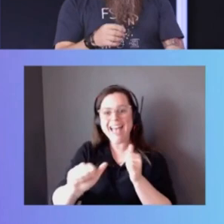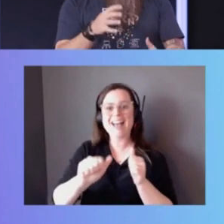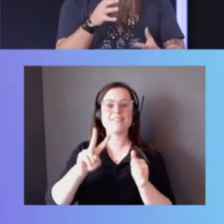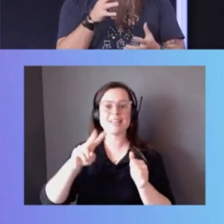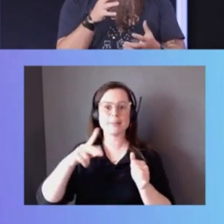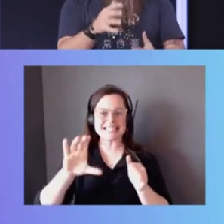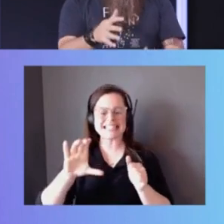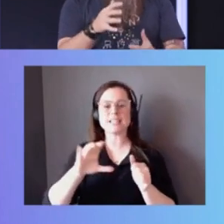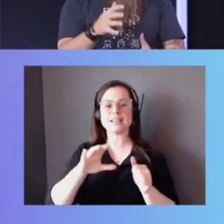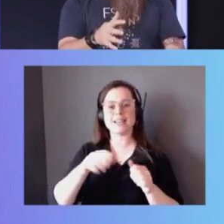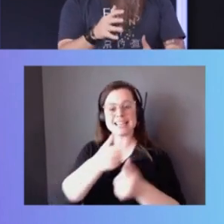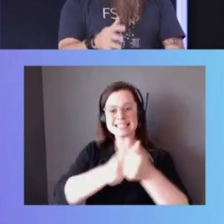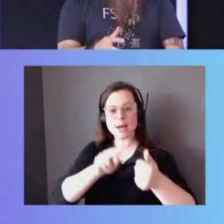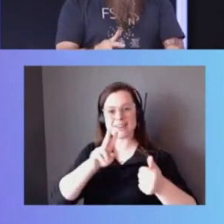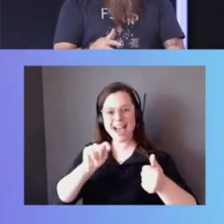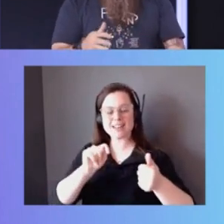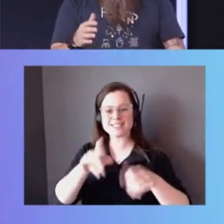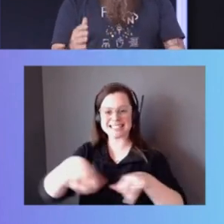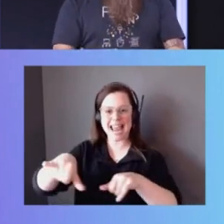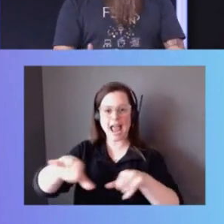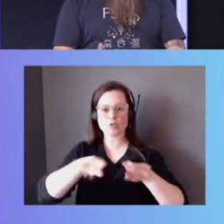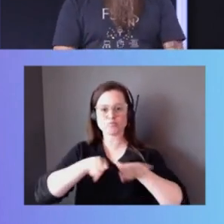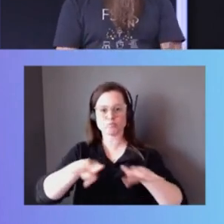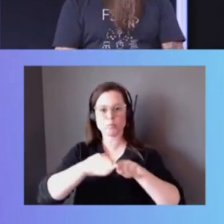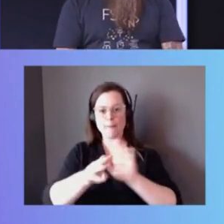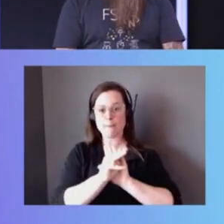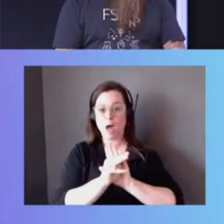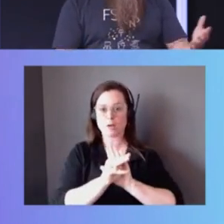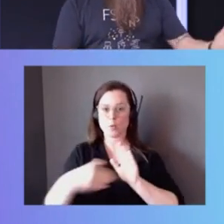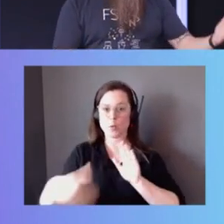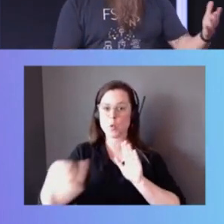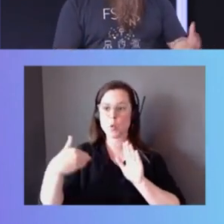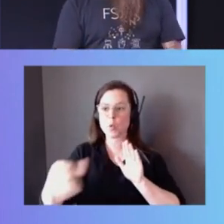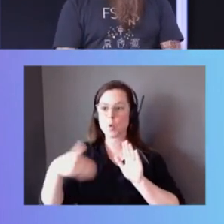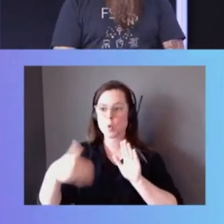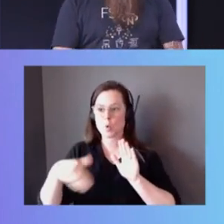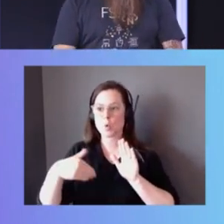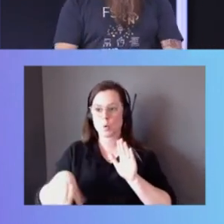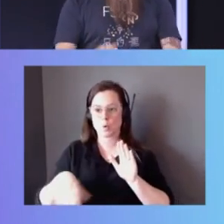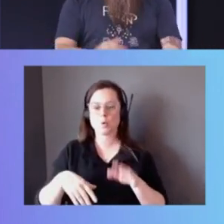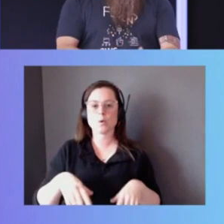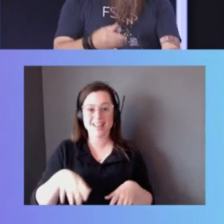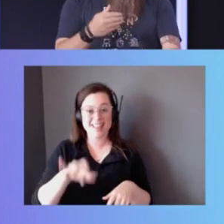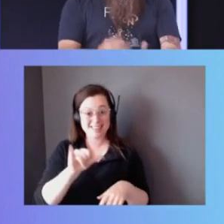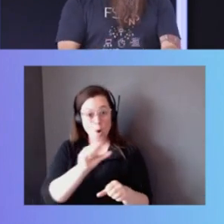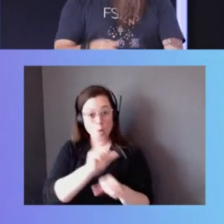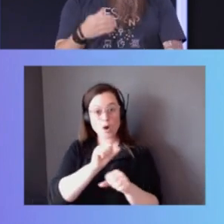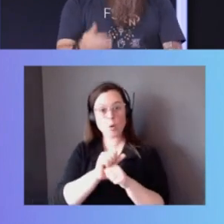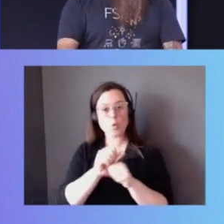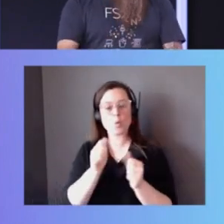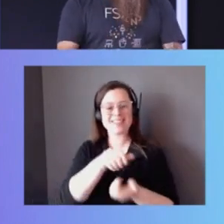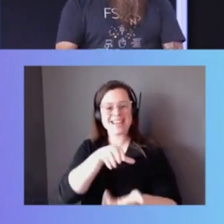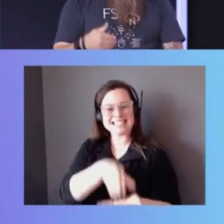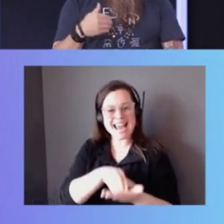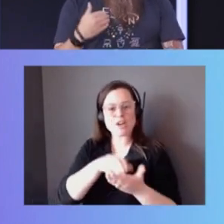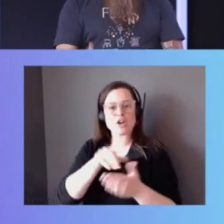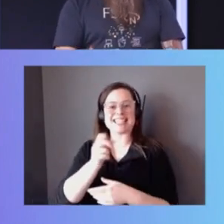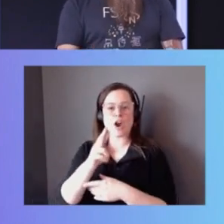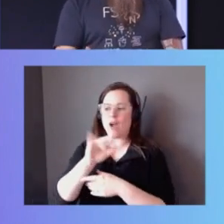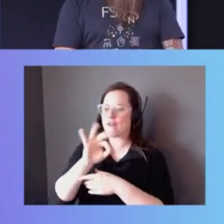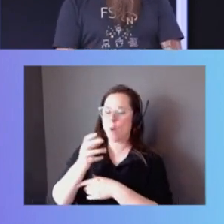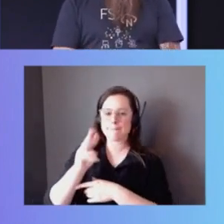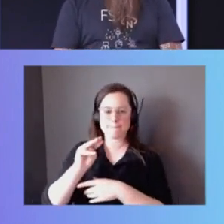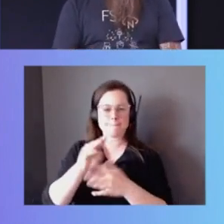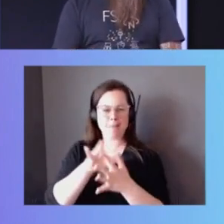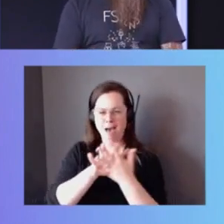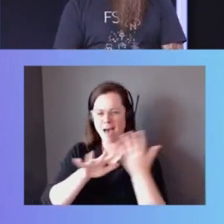that stuff as in a standard deployment model. Man, that is, with, with the work that we've been doing with containers and Terraform and Ansible and all of that stuff, there's no